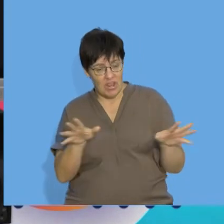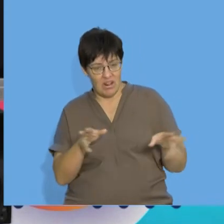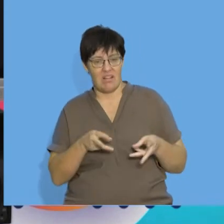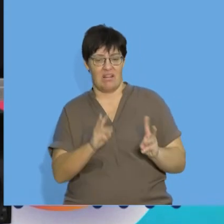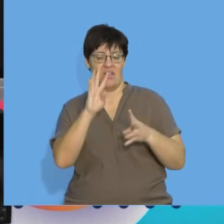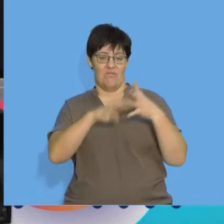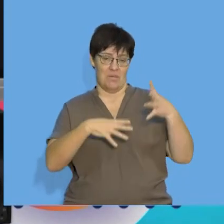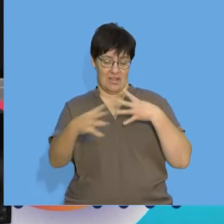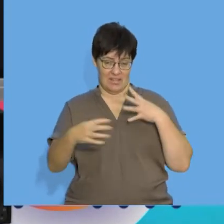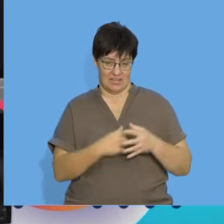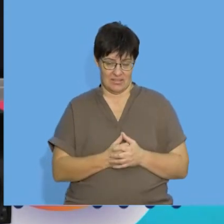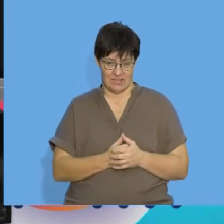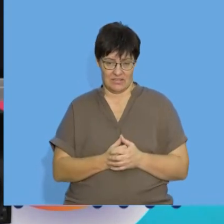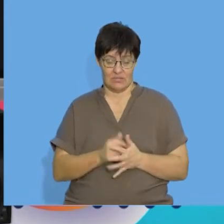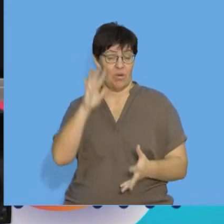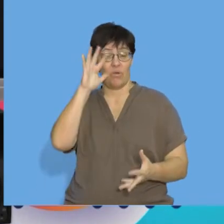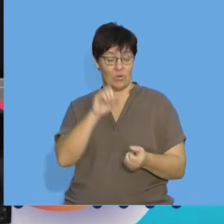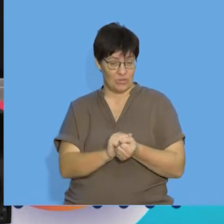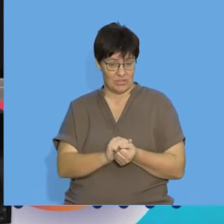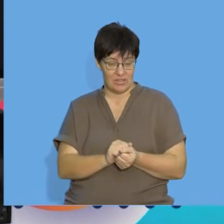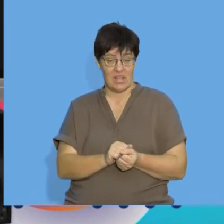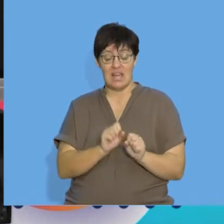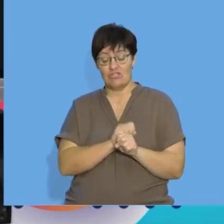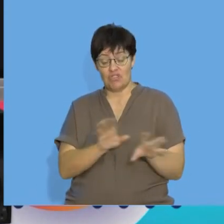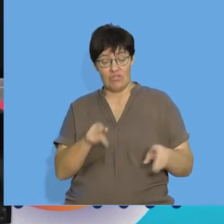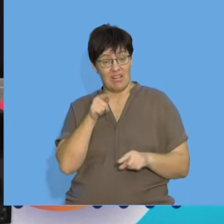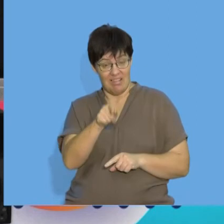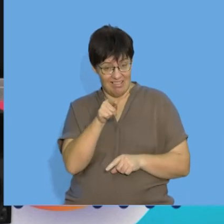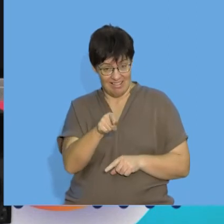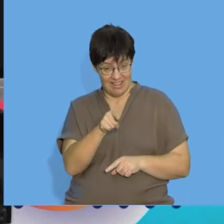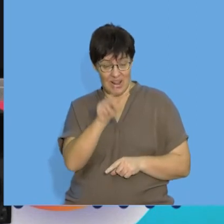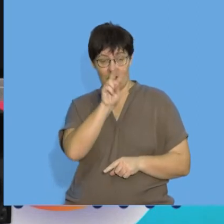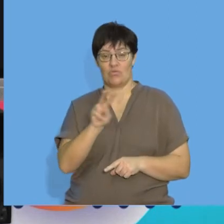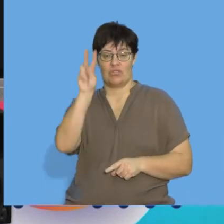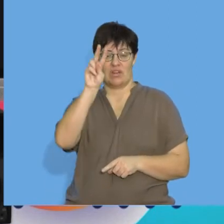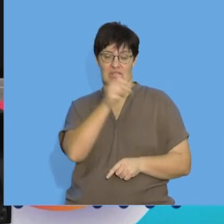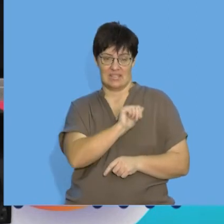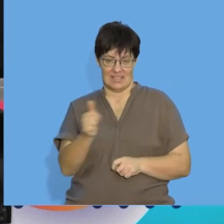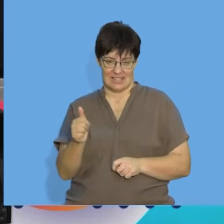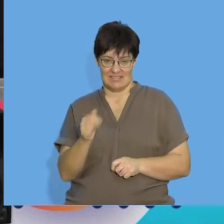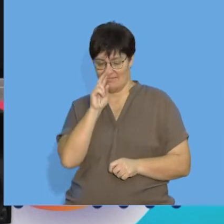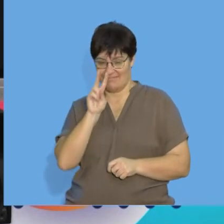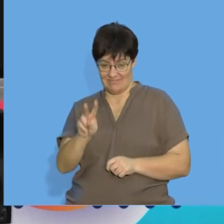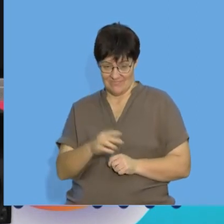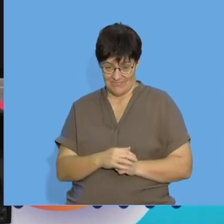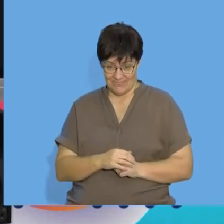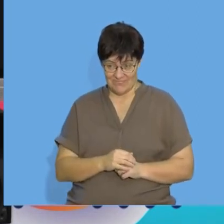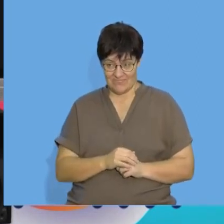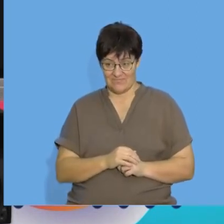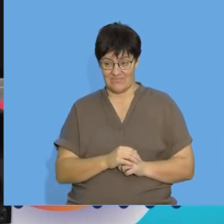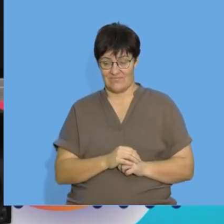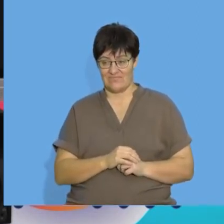of the formula so let's conclude the general form for this specific quadratic sequence please turn to the board with me